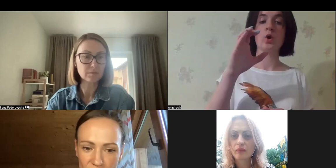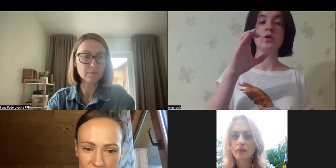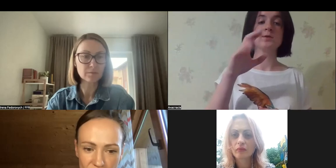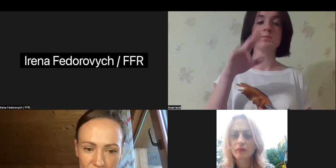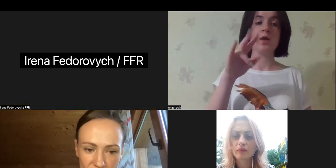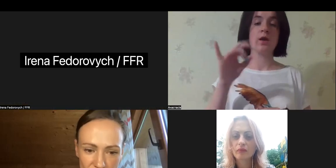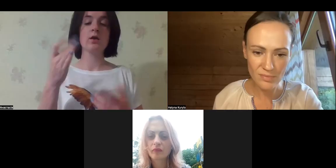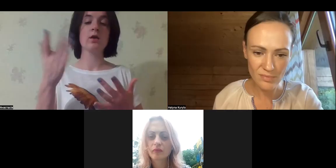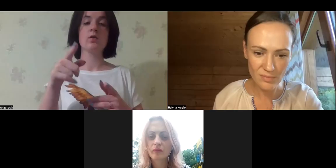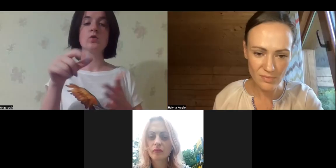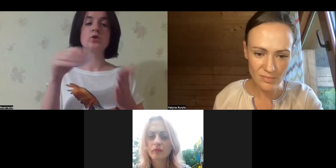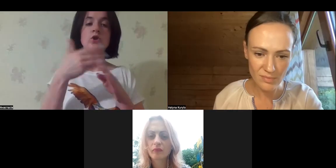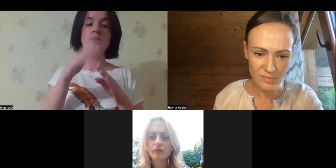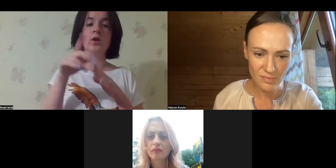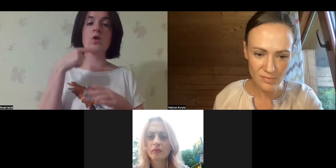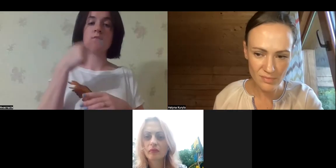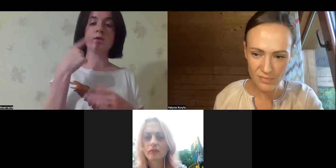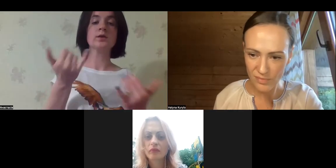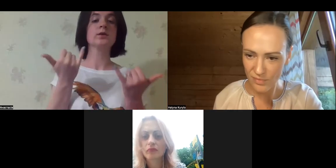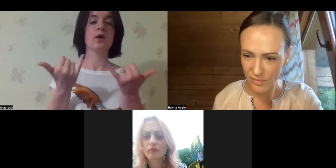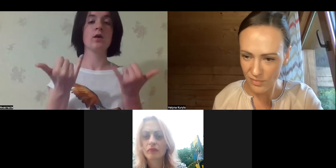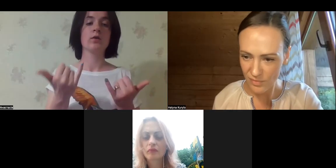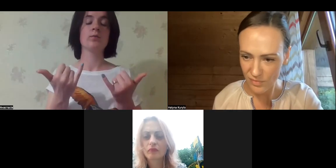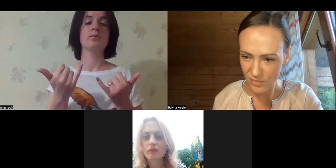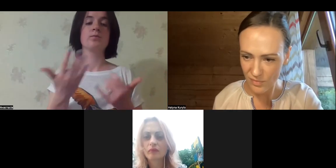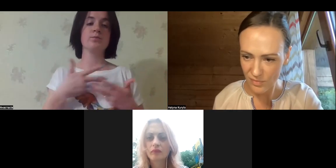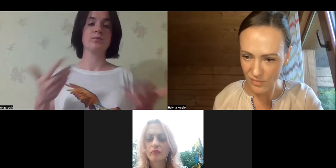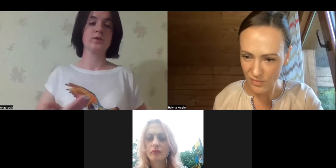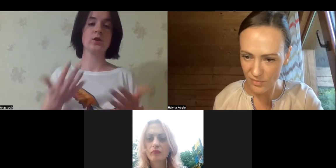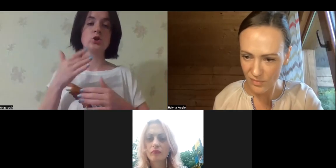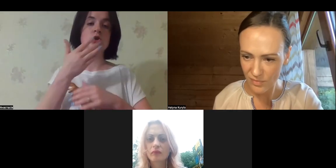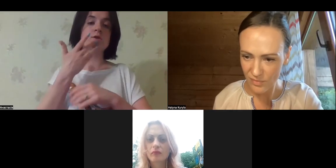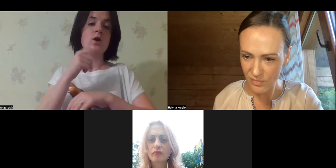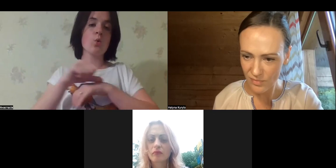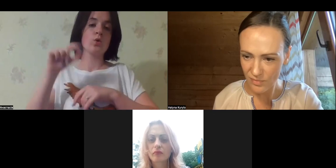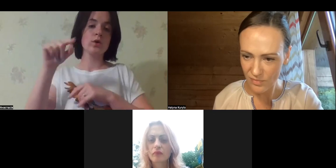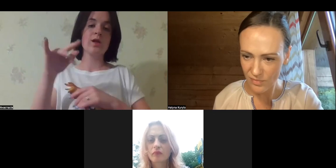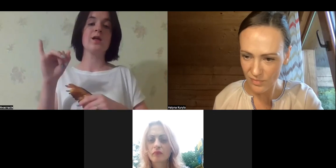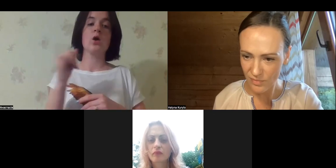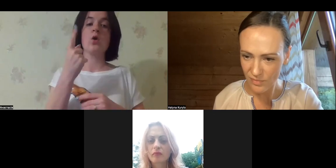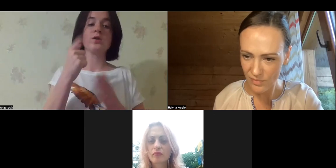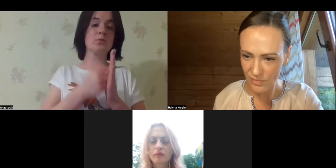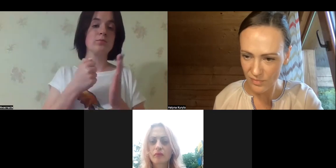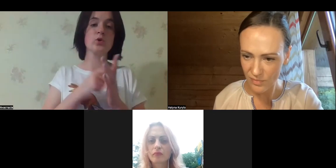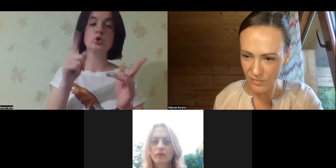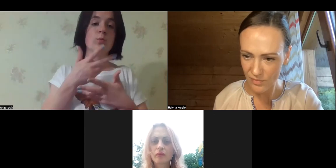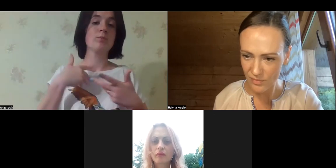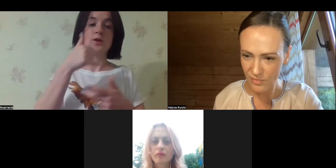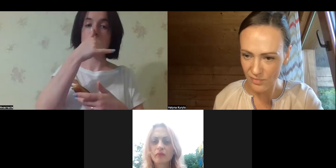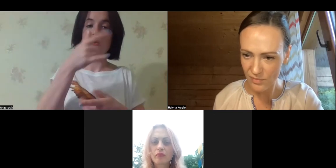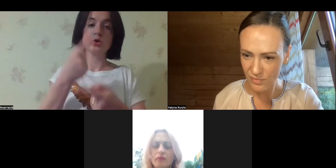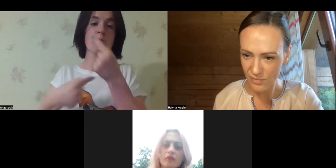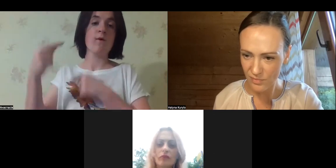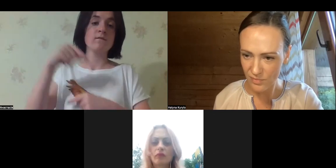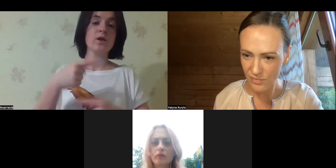I relate to each speaker. Currently, we live out of the country in another